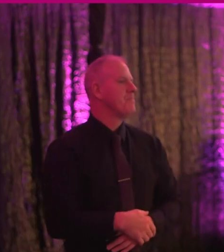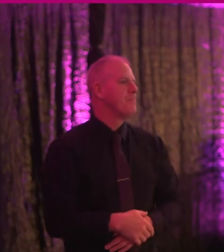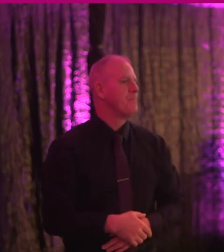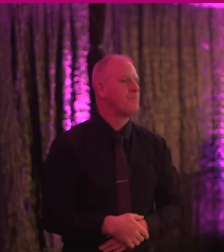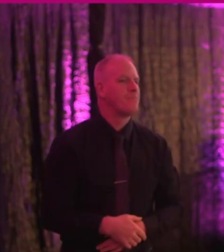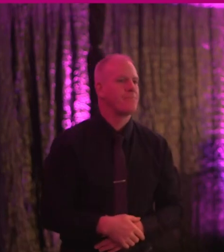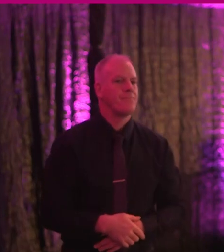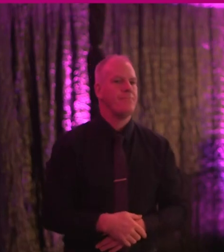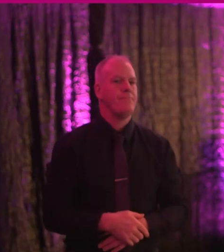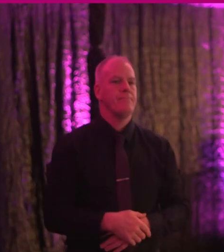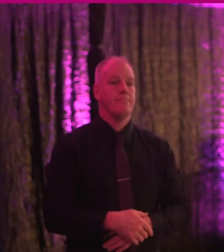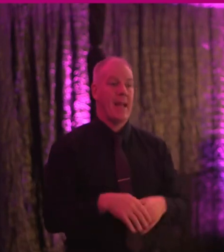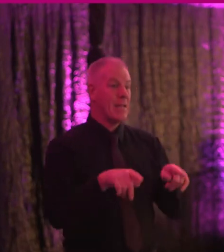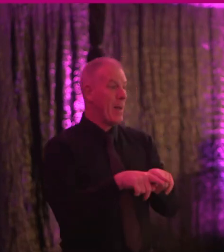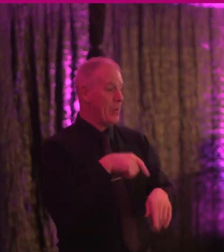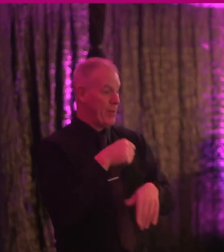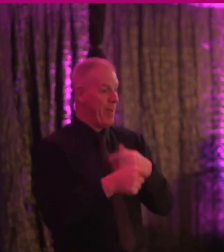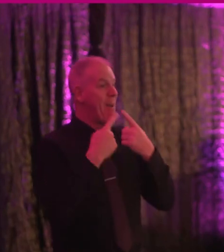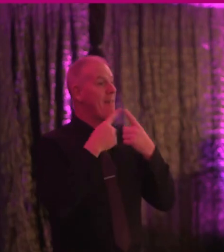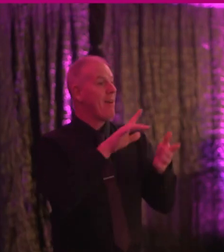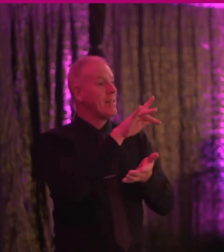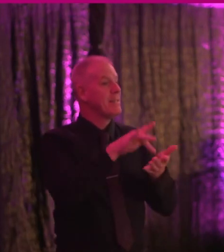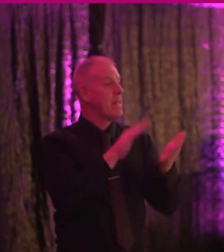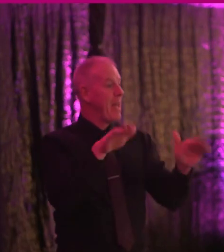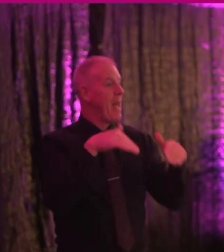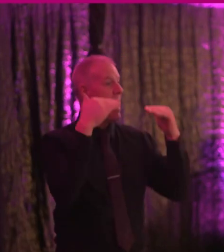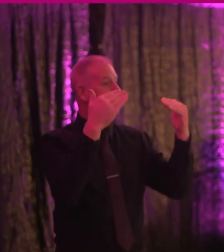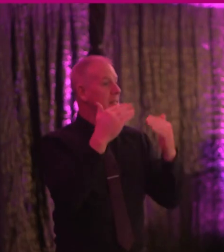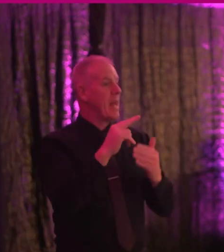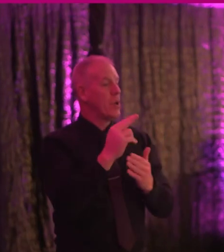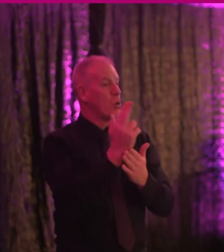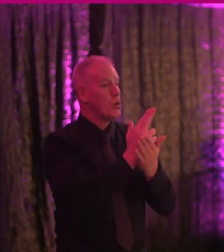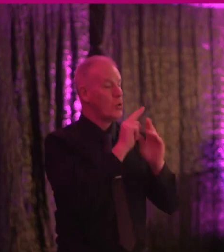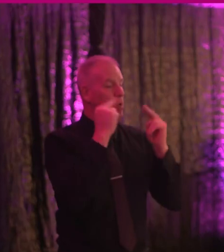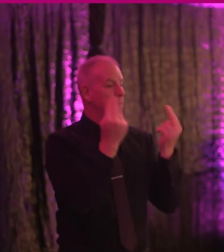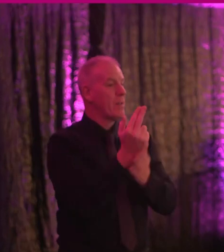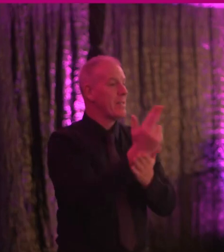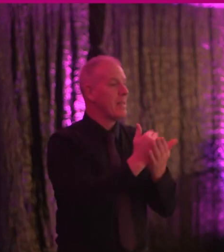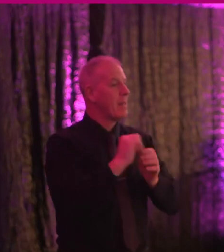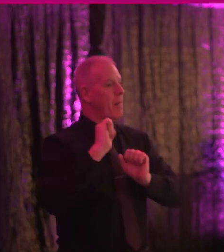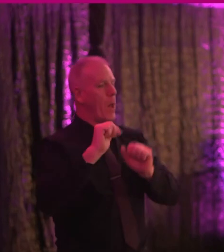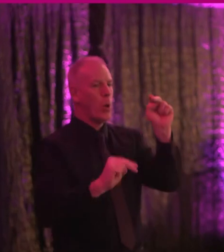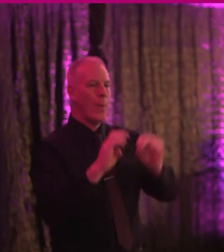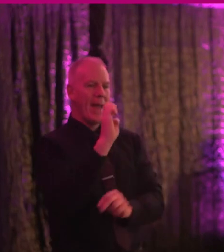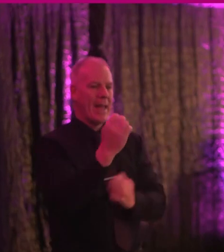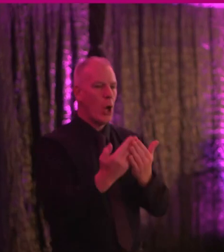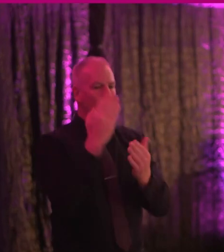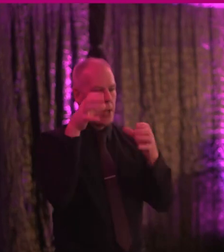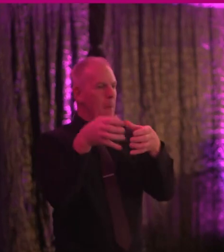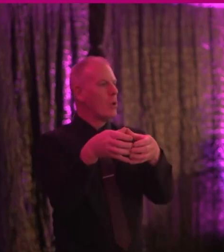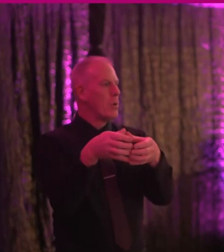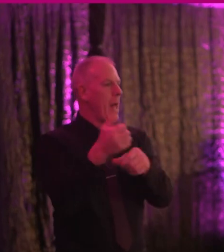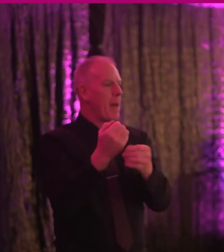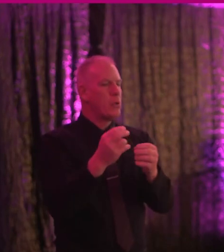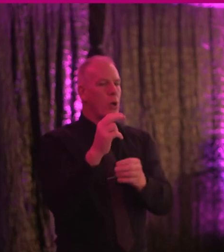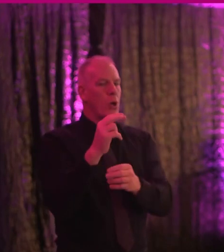I am also happy today to launch the Centre of Excellence of Universal Design, new e-learning module of universal